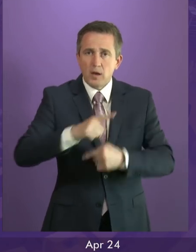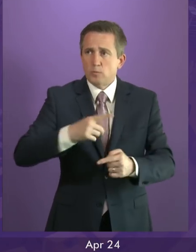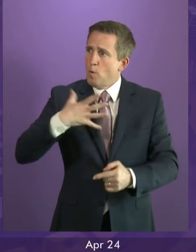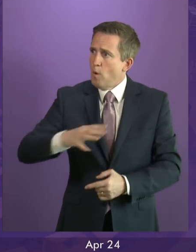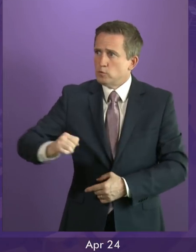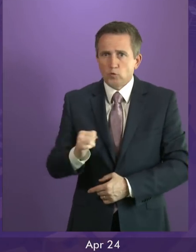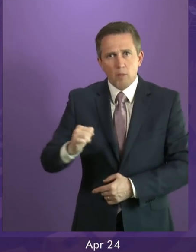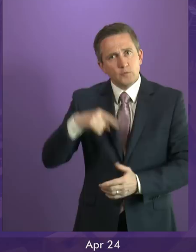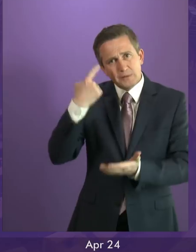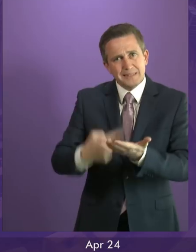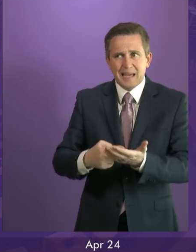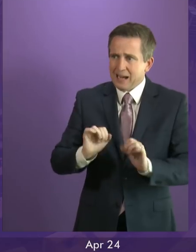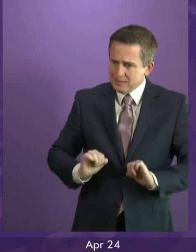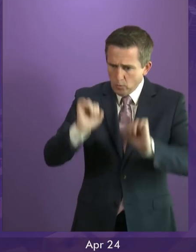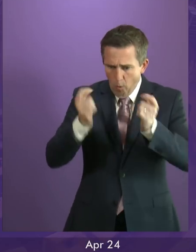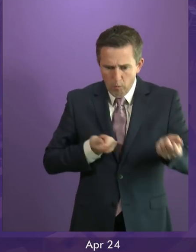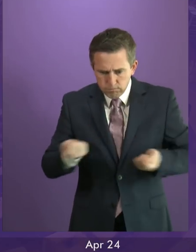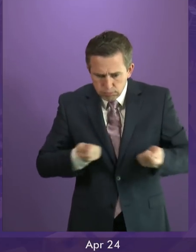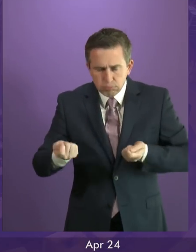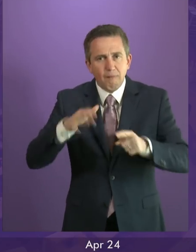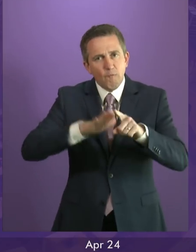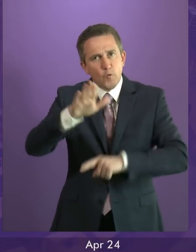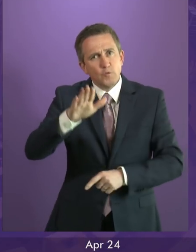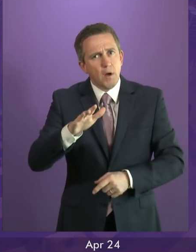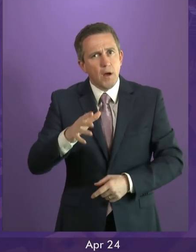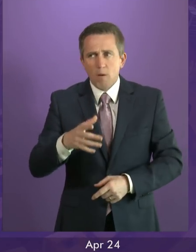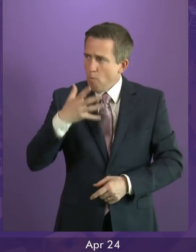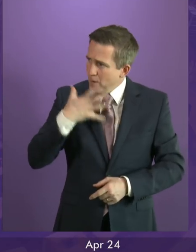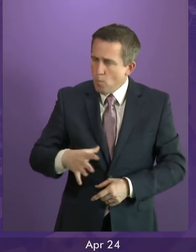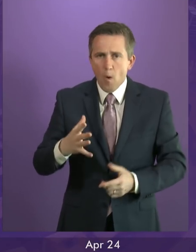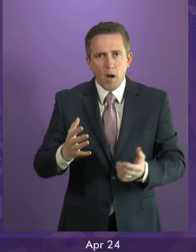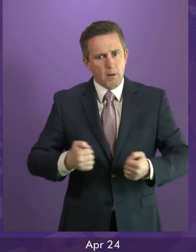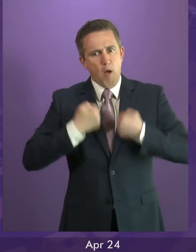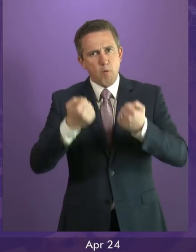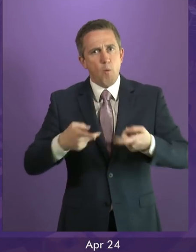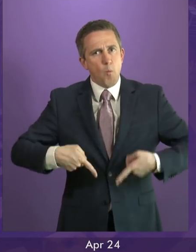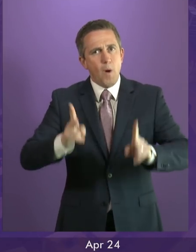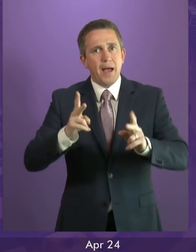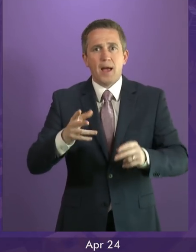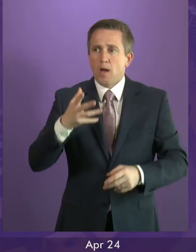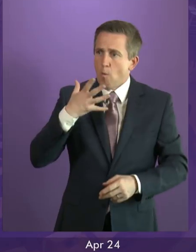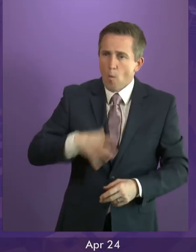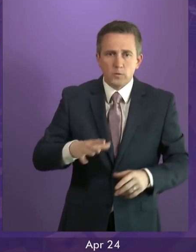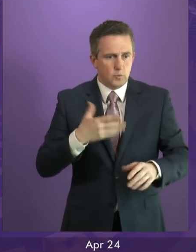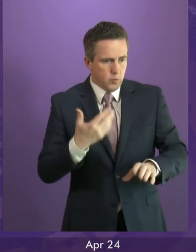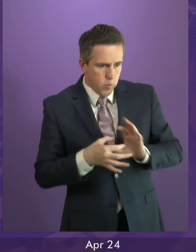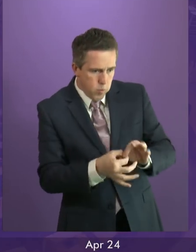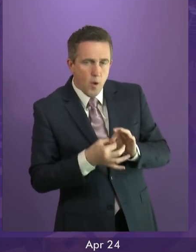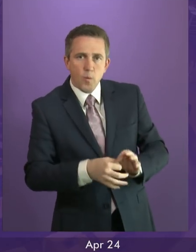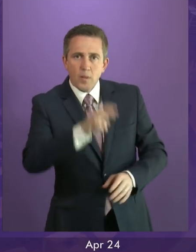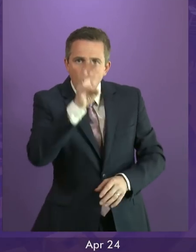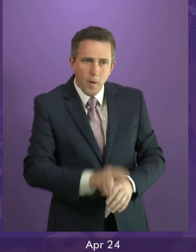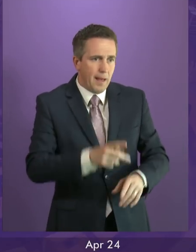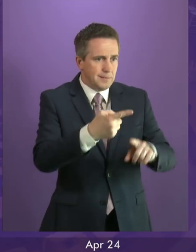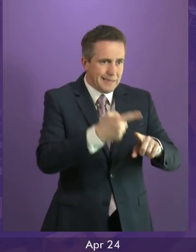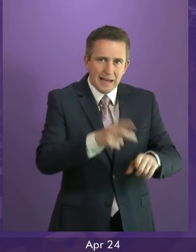countries all over the world. That's what should happen in Scotland too, so that we can work with other countries in the British Isles on the basis of equality,